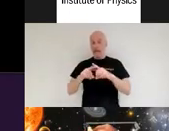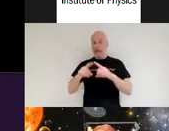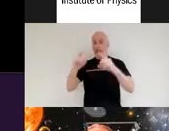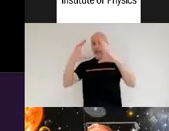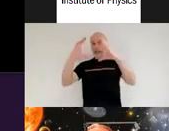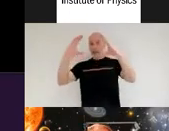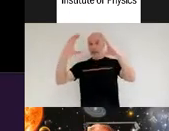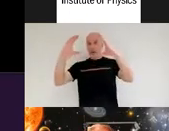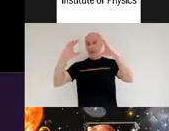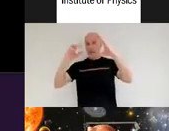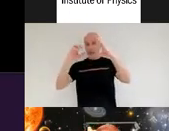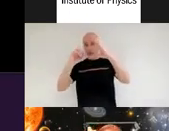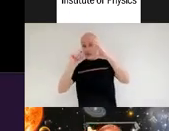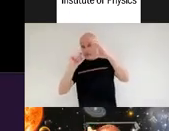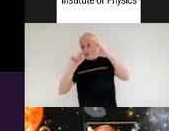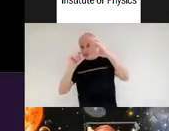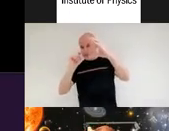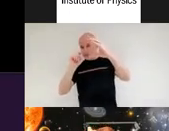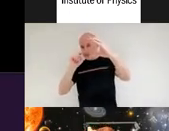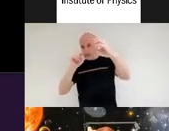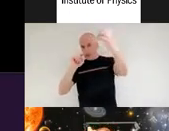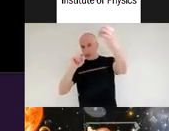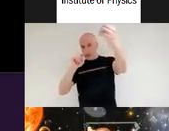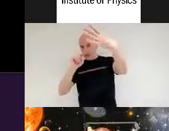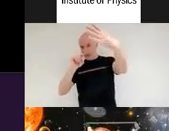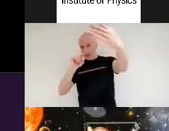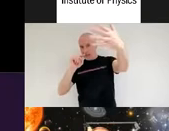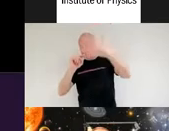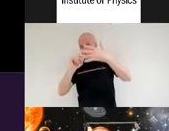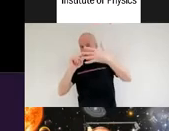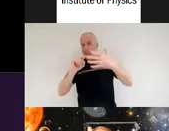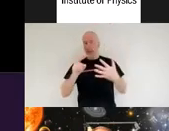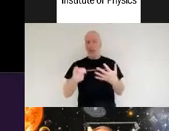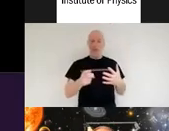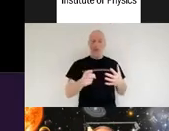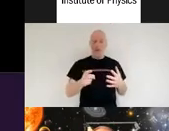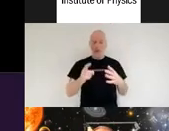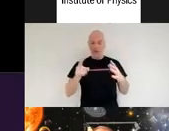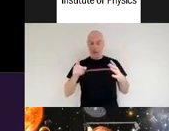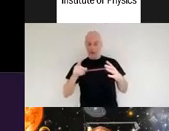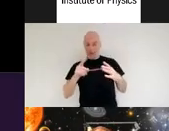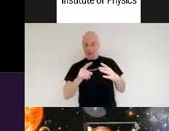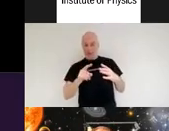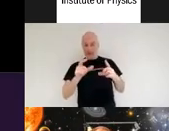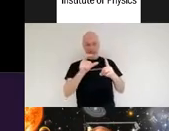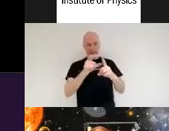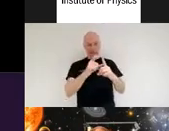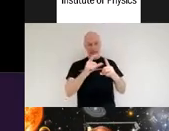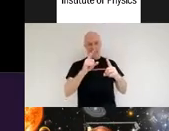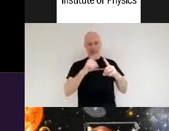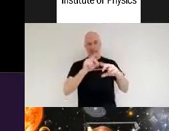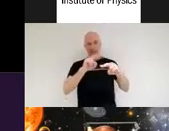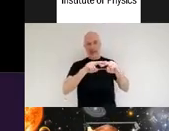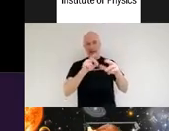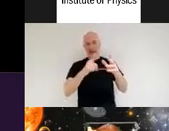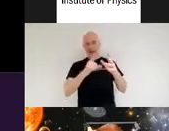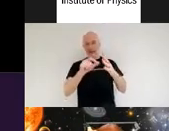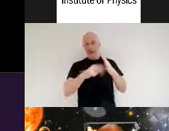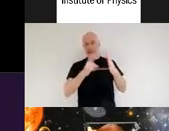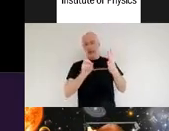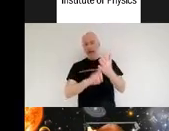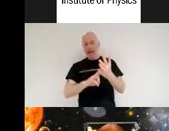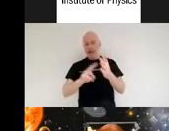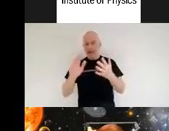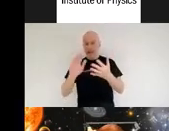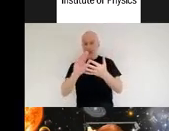and when you do that you get this thing called diffraction the bending of light around an object or as it passes through a gap